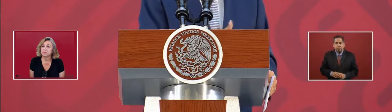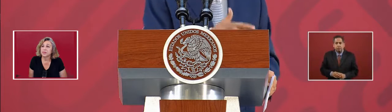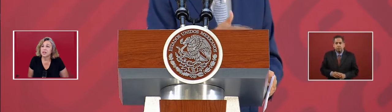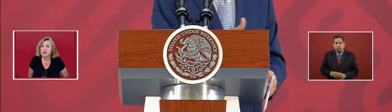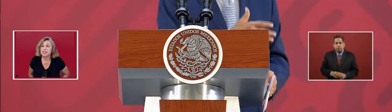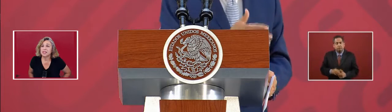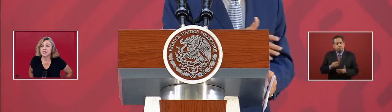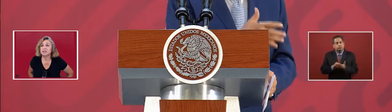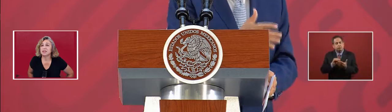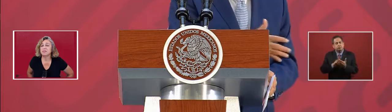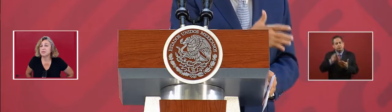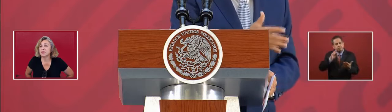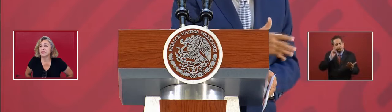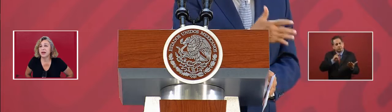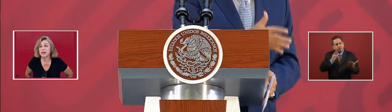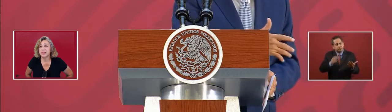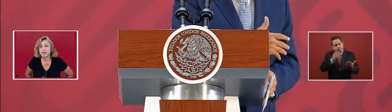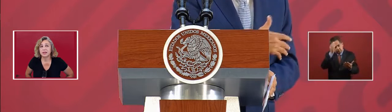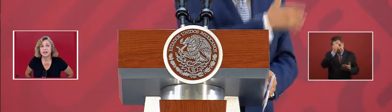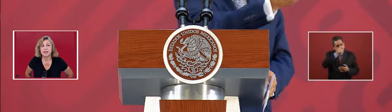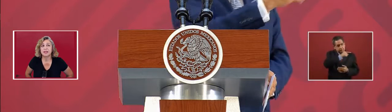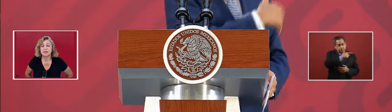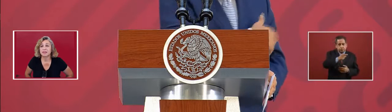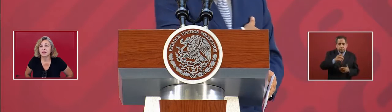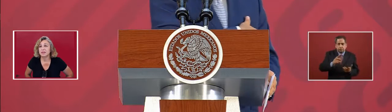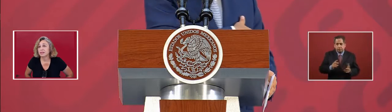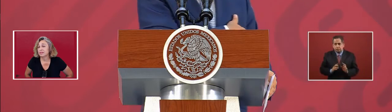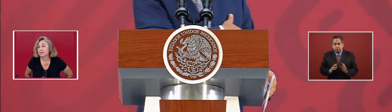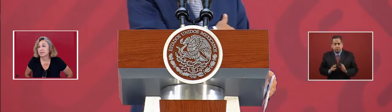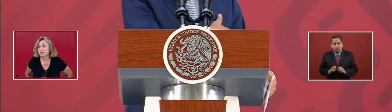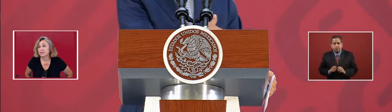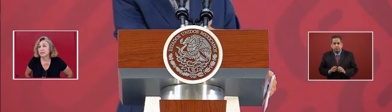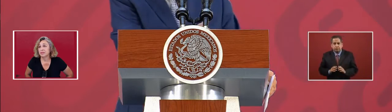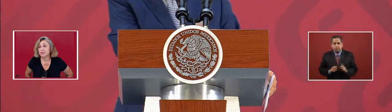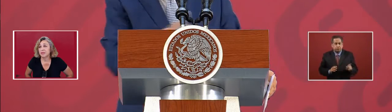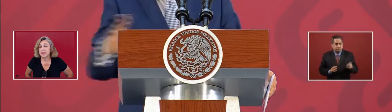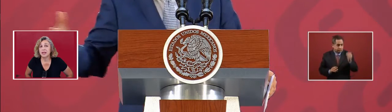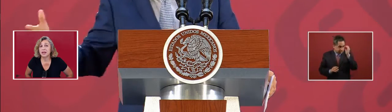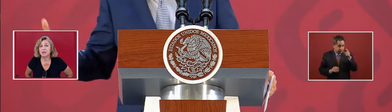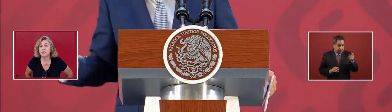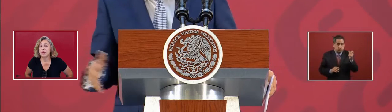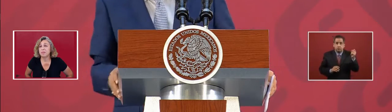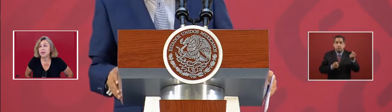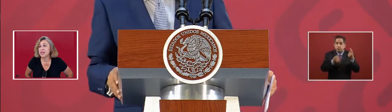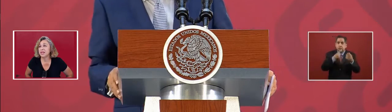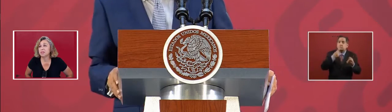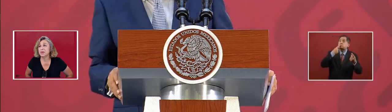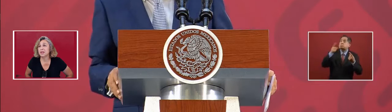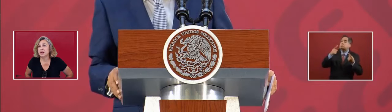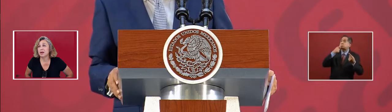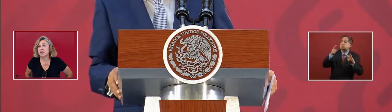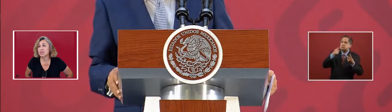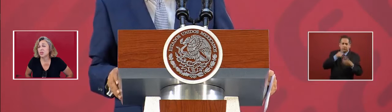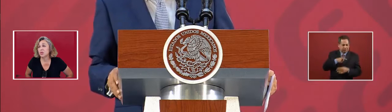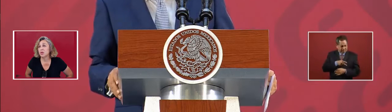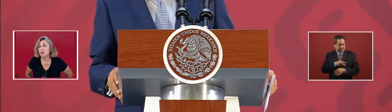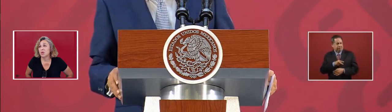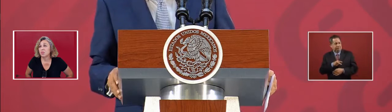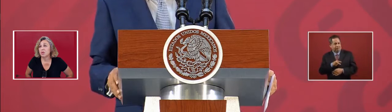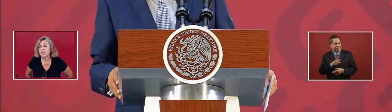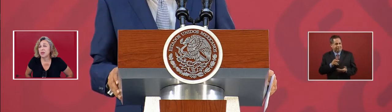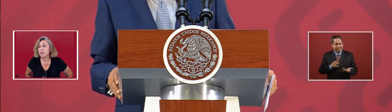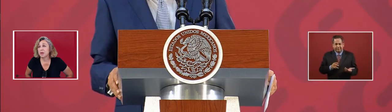I still sometimes find little, not opinions, but also